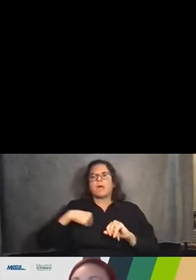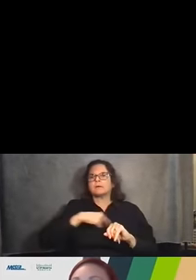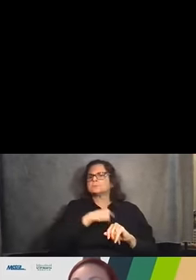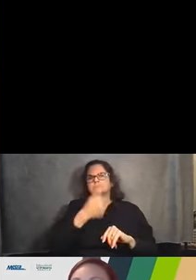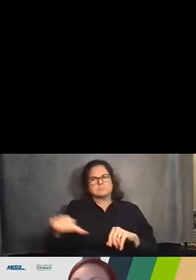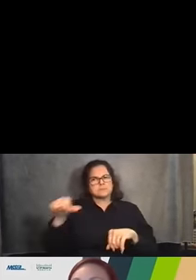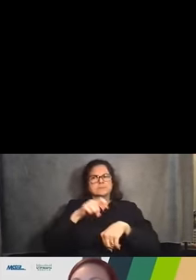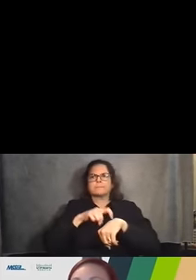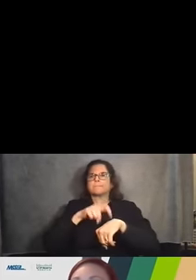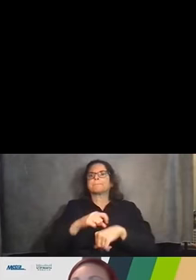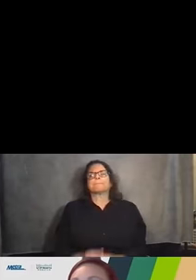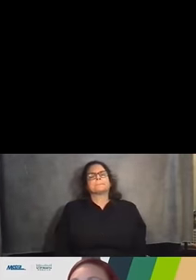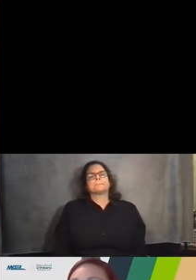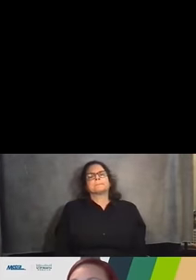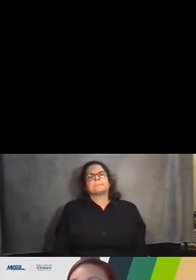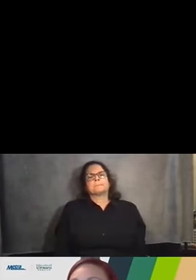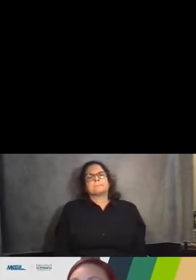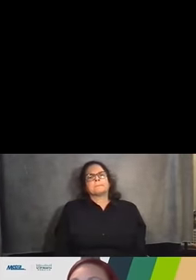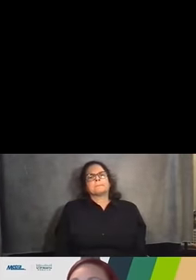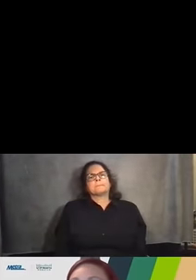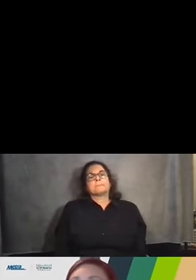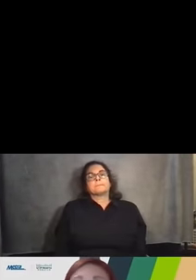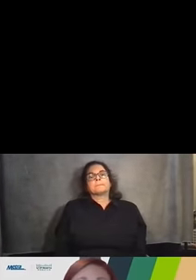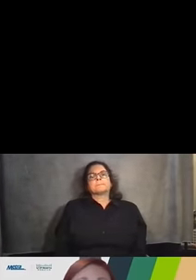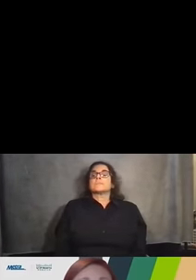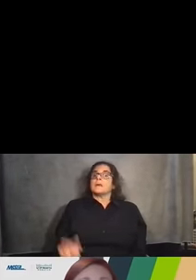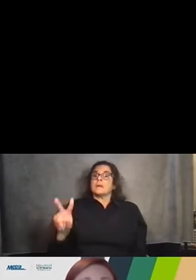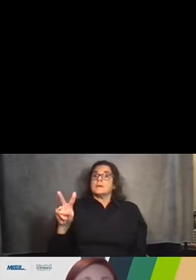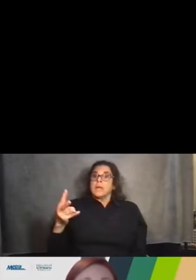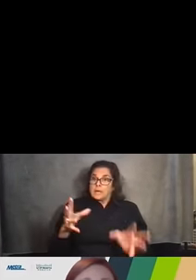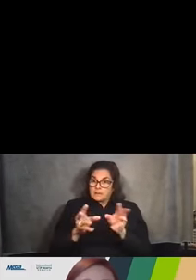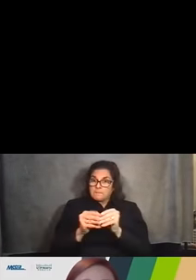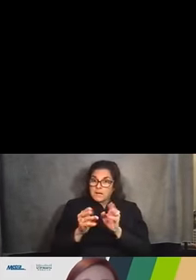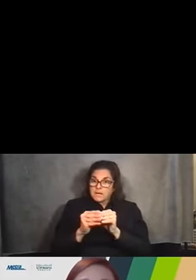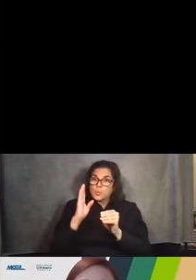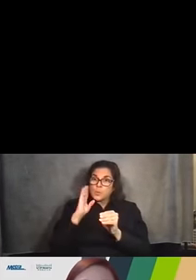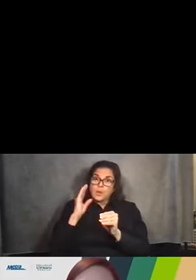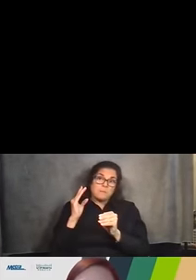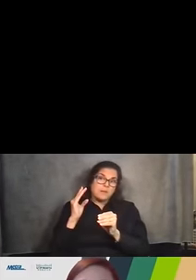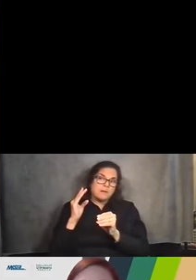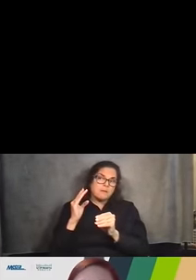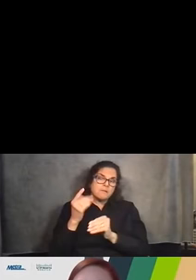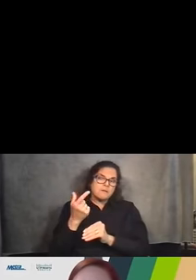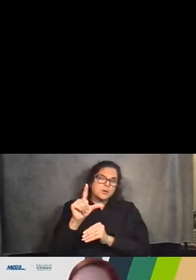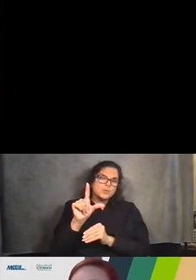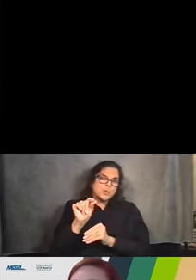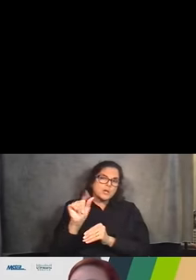And like we said, the second meeting will be hosted later this year or early next year.